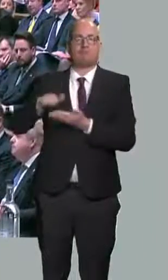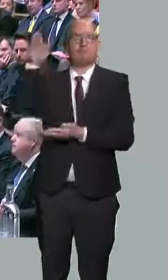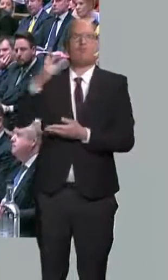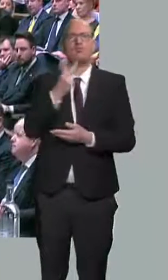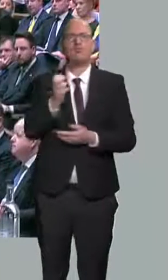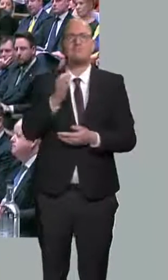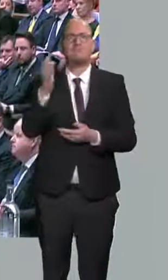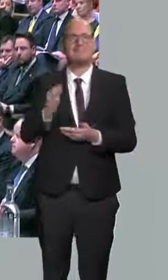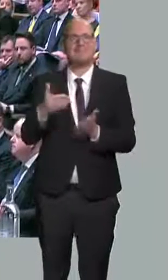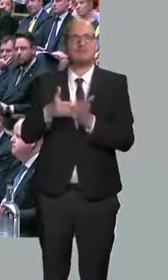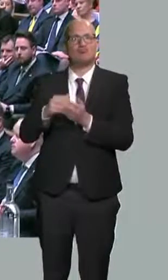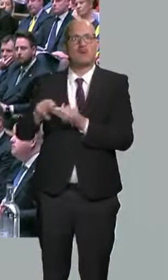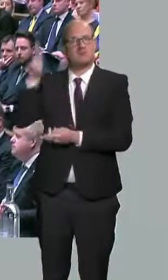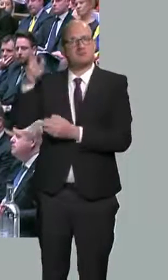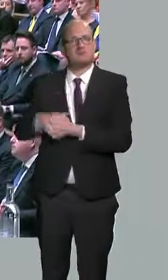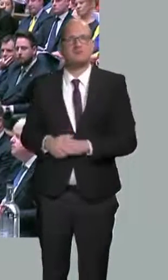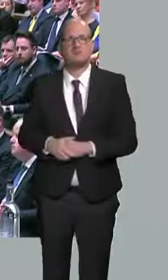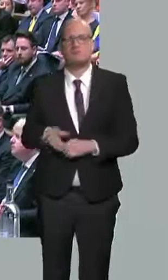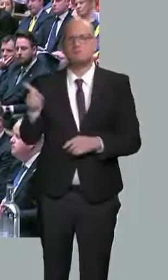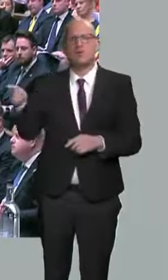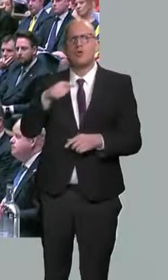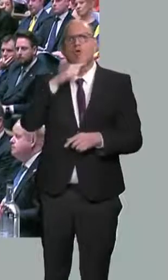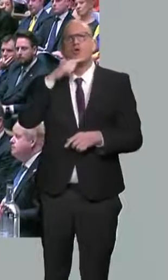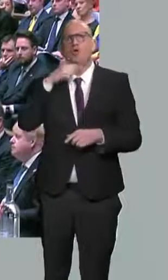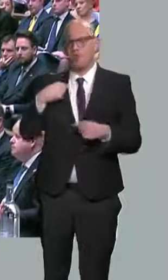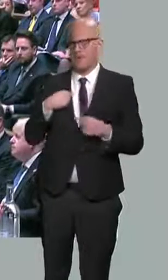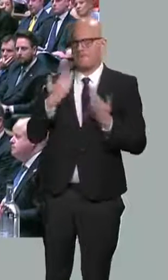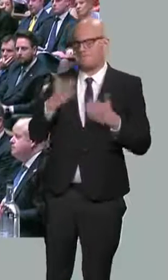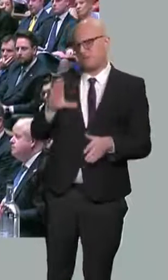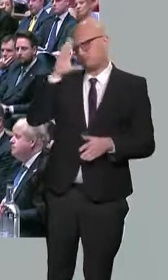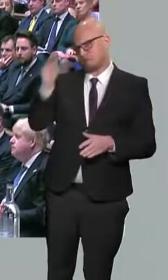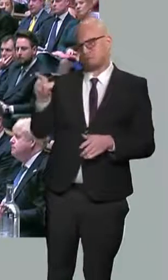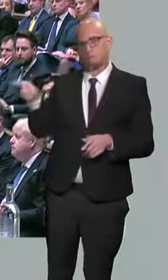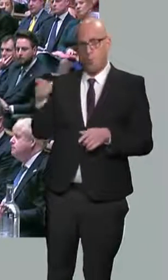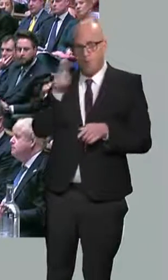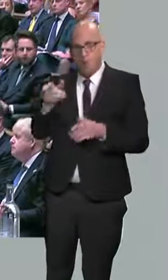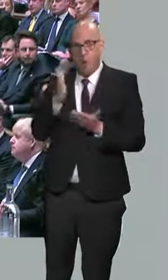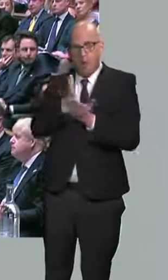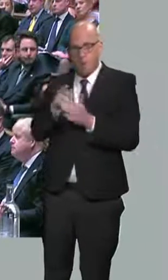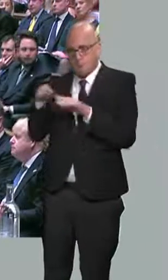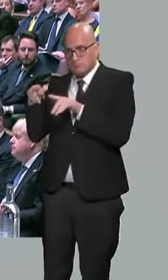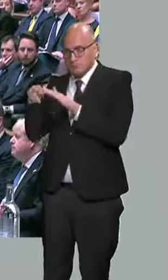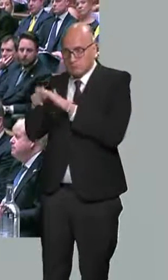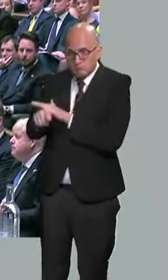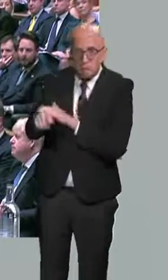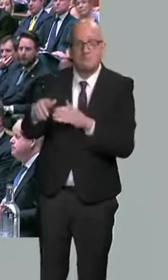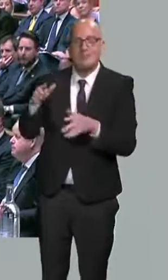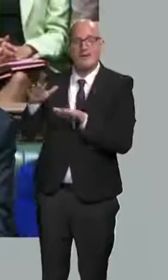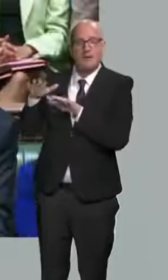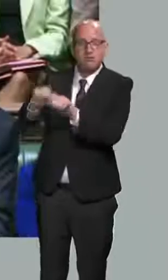aggressive, unprovoked invasion would be met with severe economic costs, and it has.